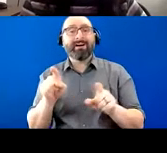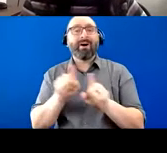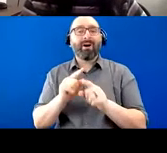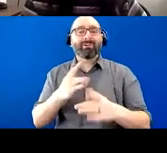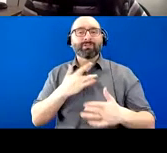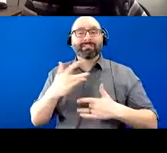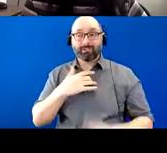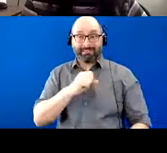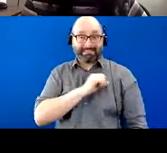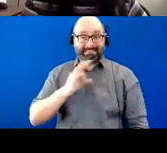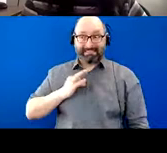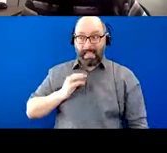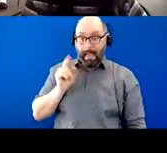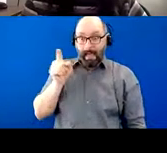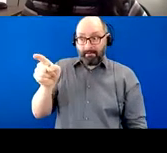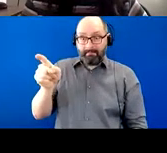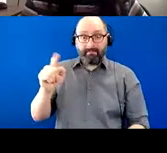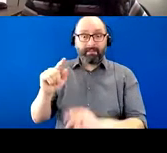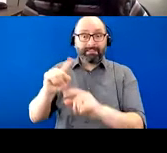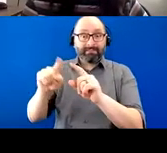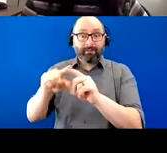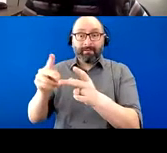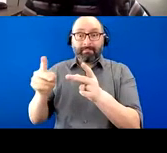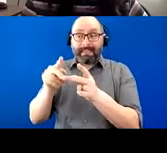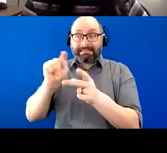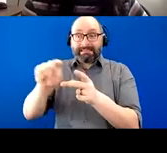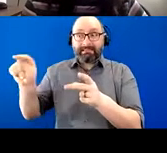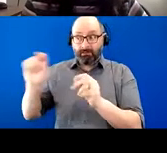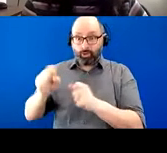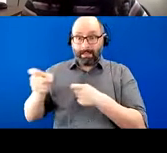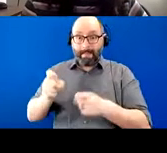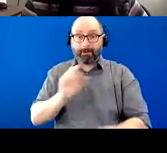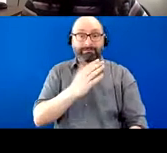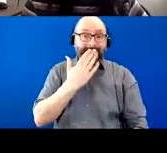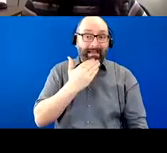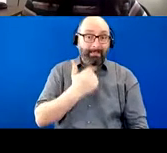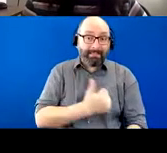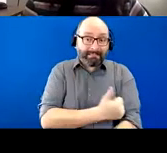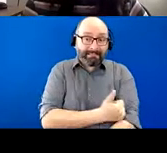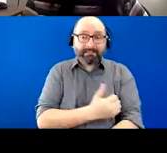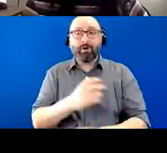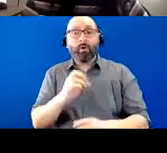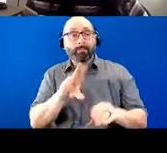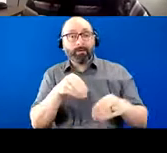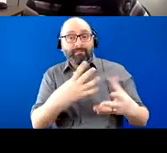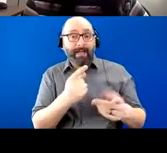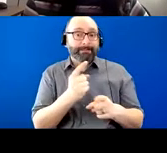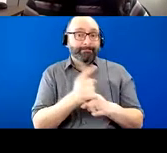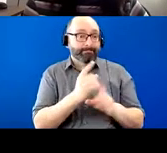wouldn't be able to manage his diabetes or provide him individualized attention. Okay.